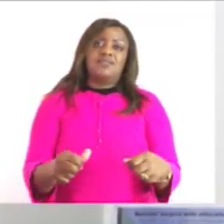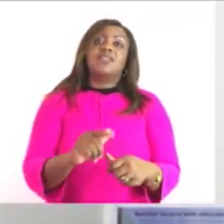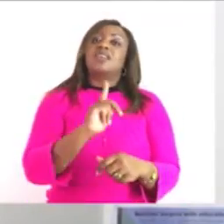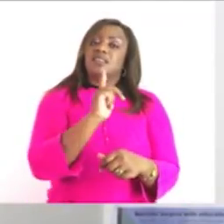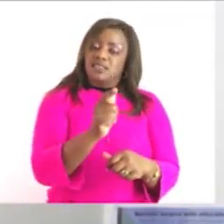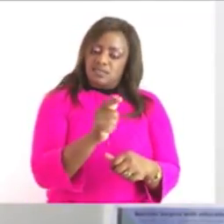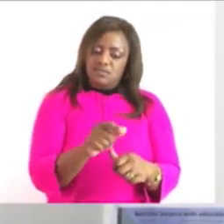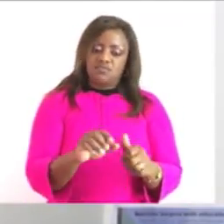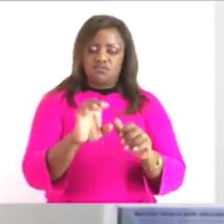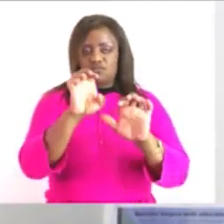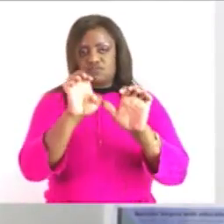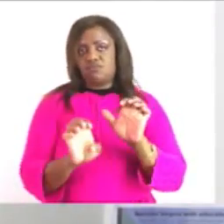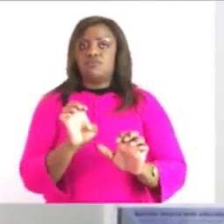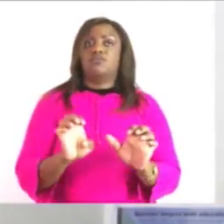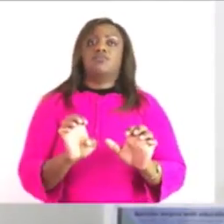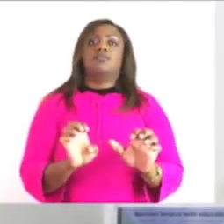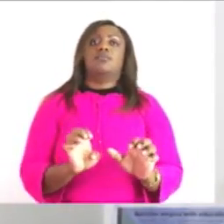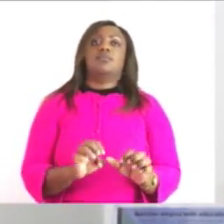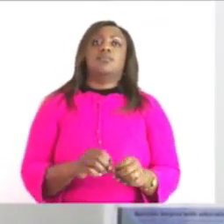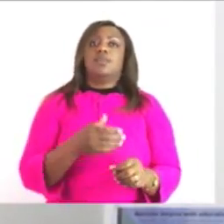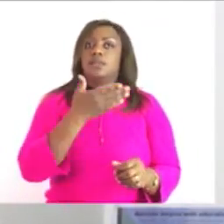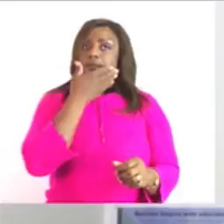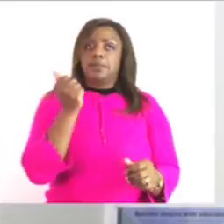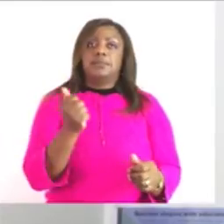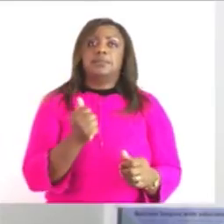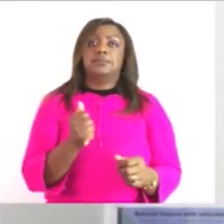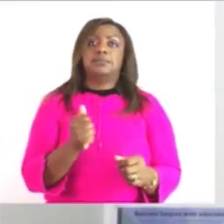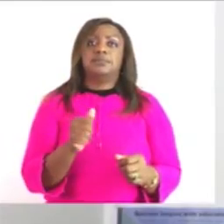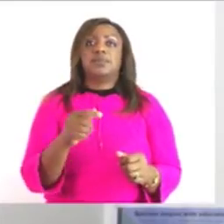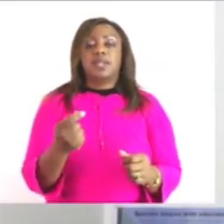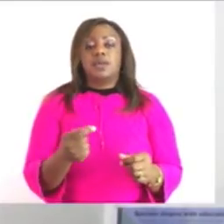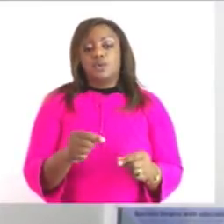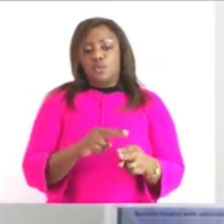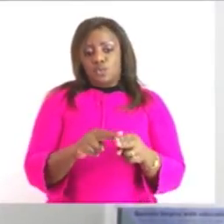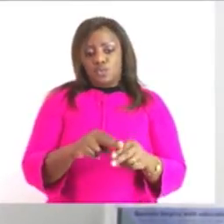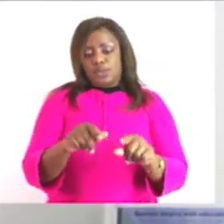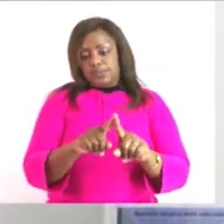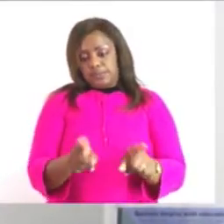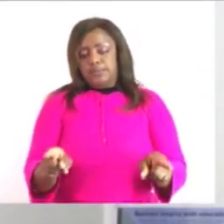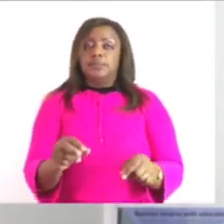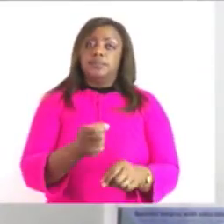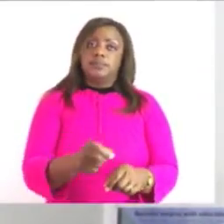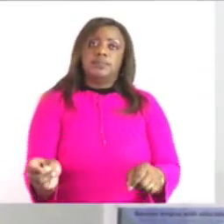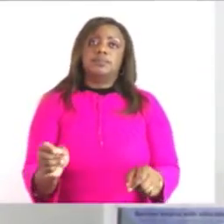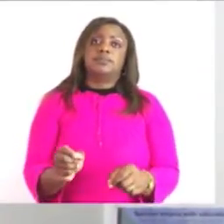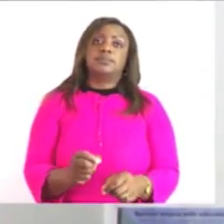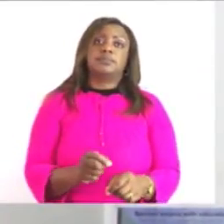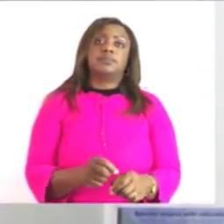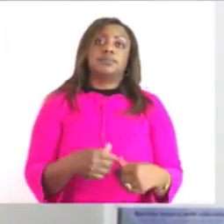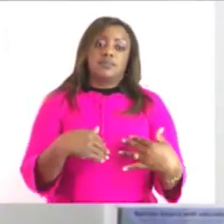it much better so we are going to use a different pen and do it proper